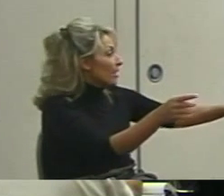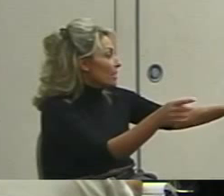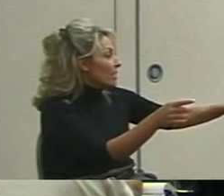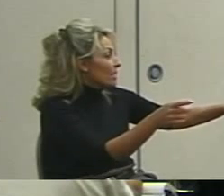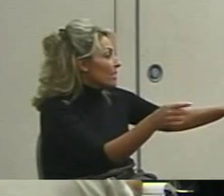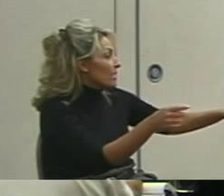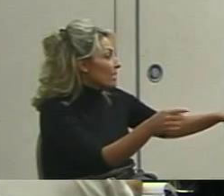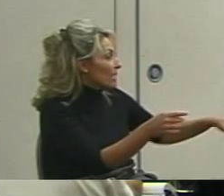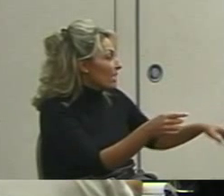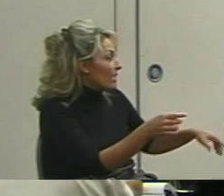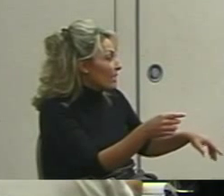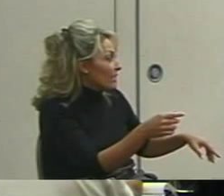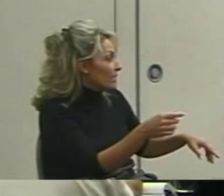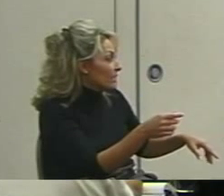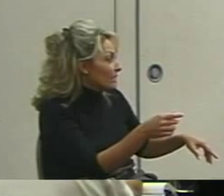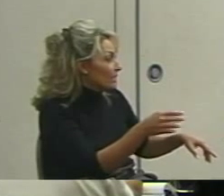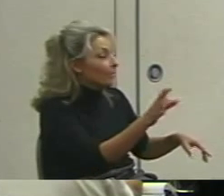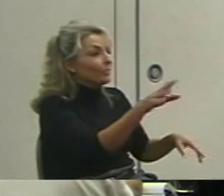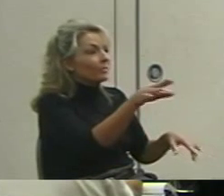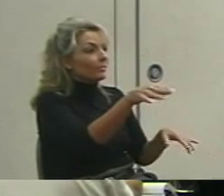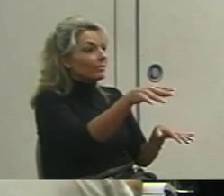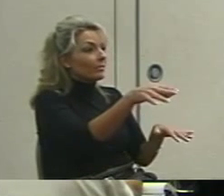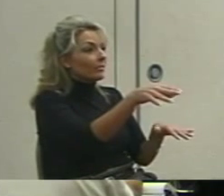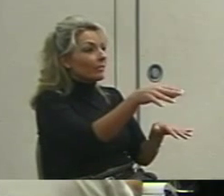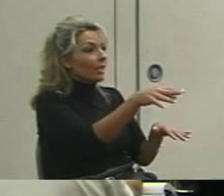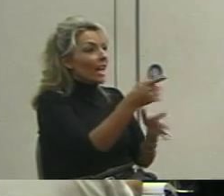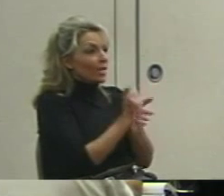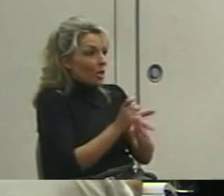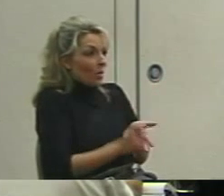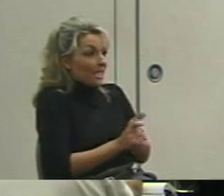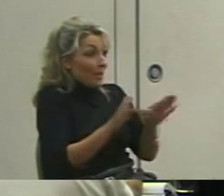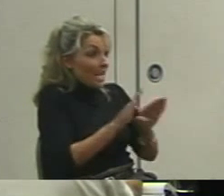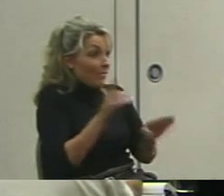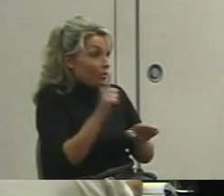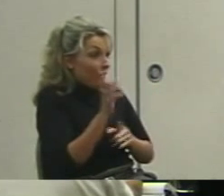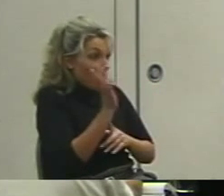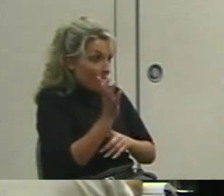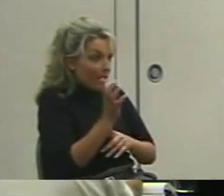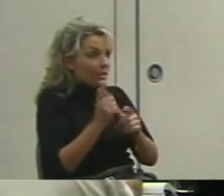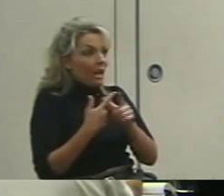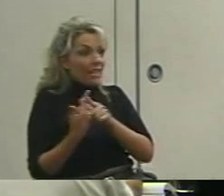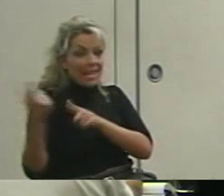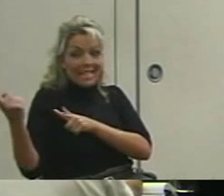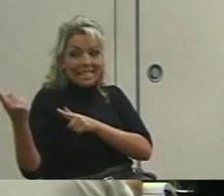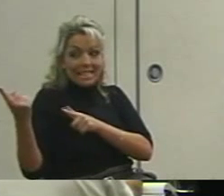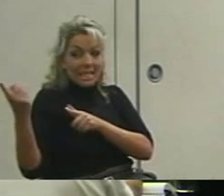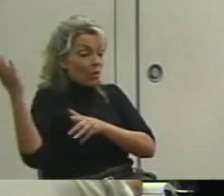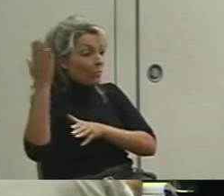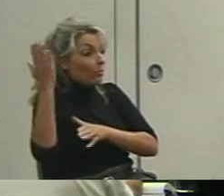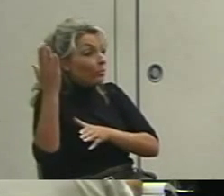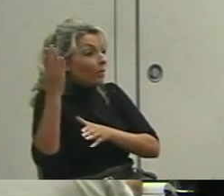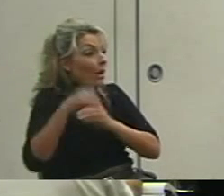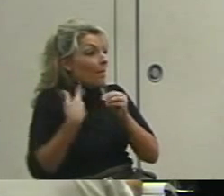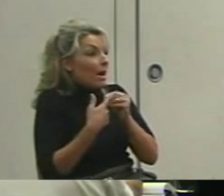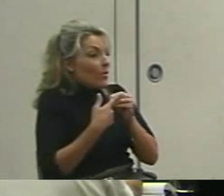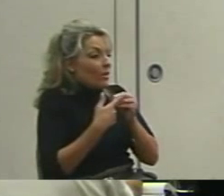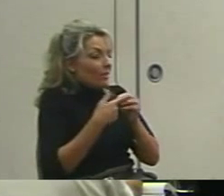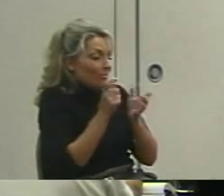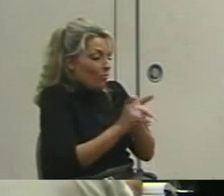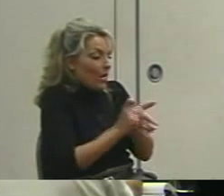like writing objectives and when they get into schools they continue to not like writing objectives and don't do them very well.